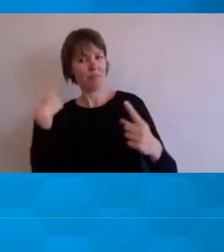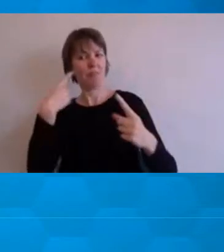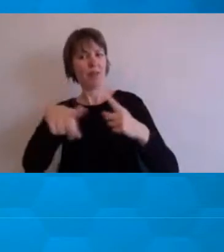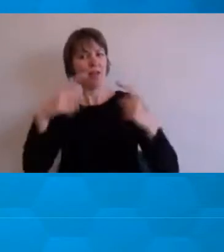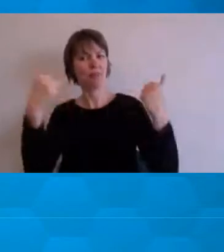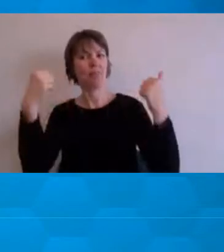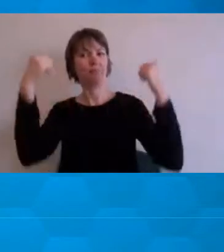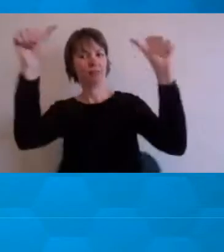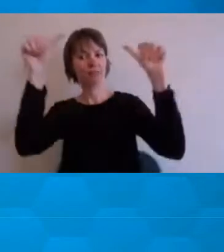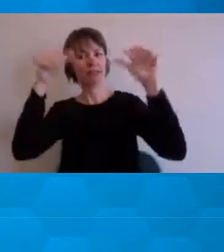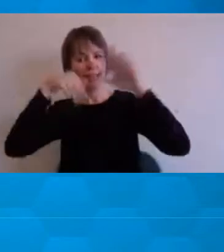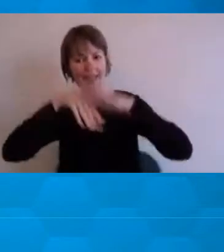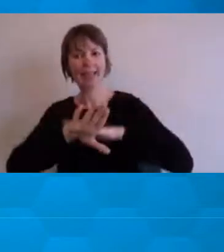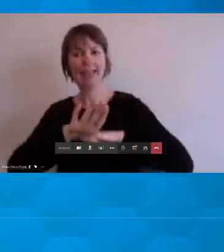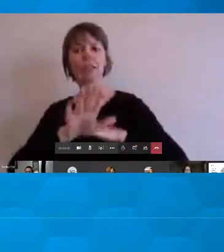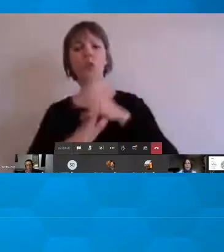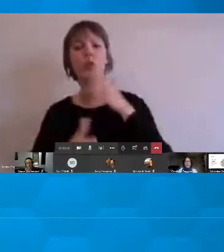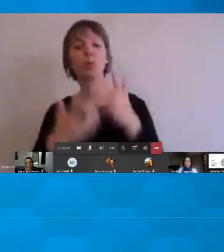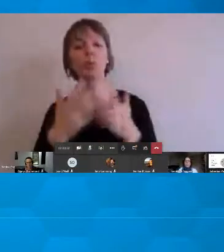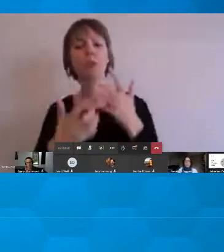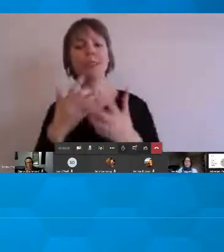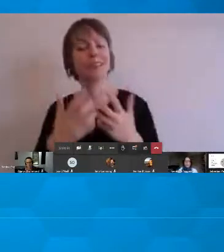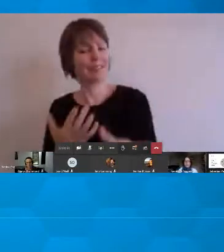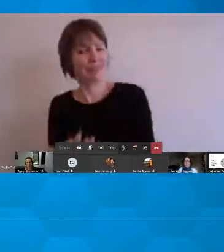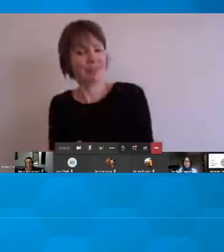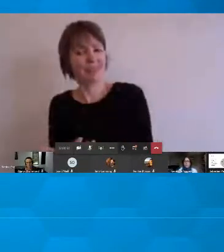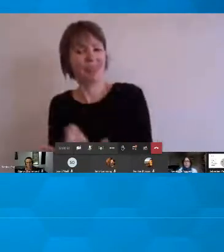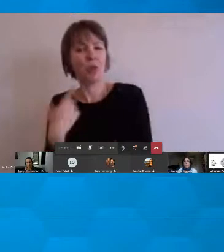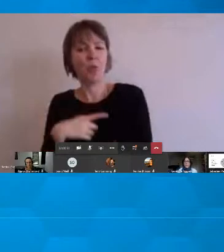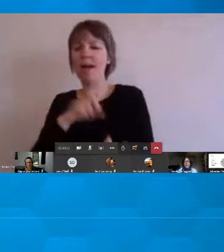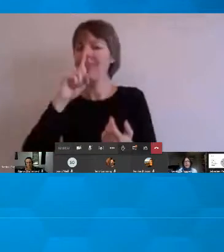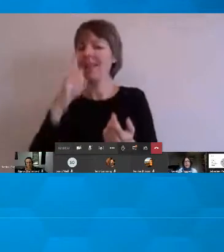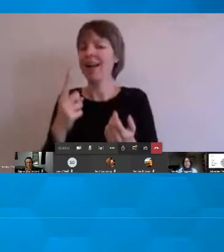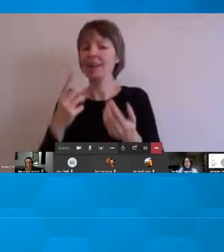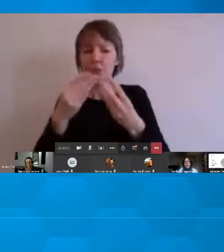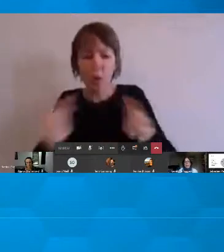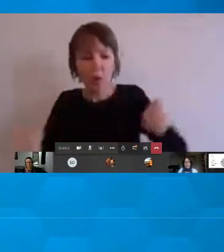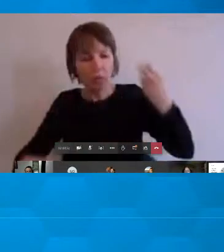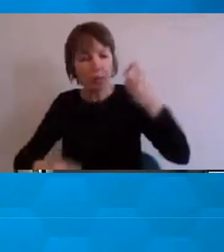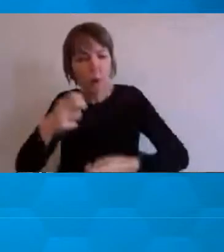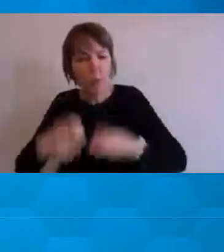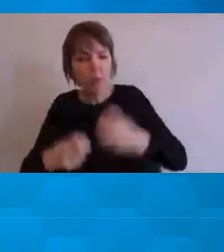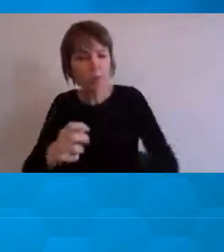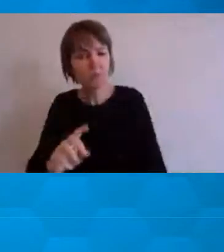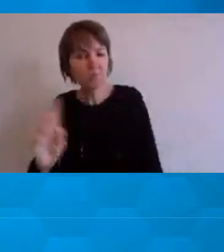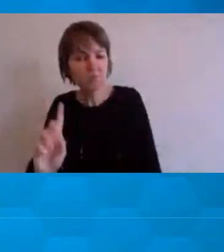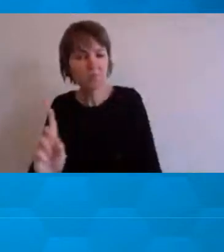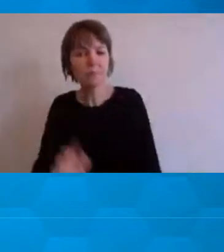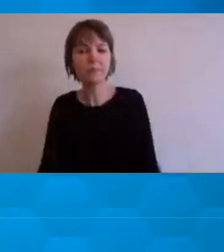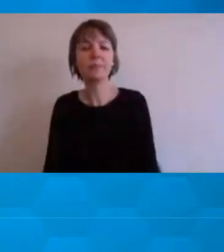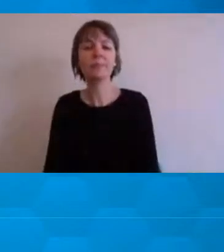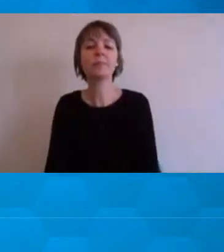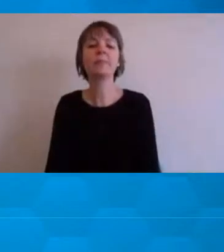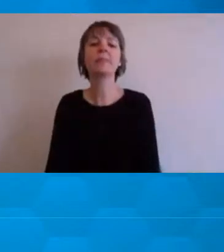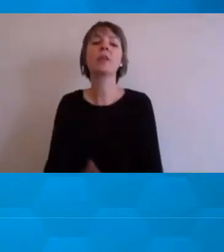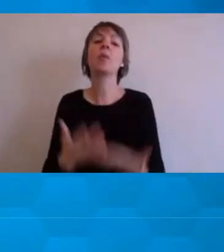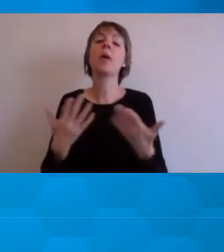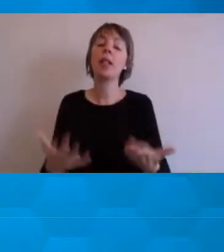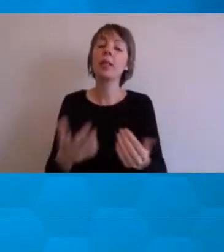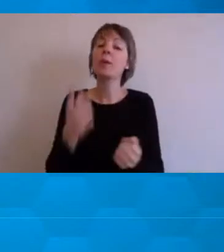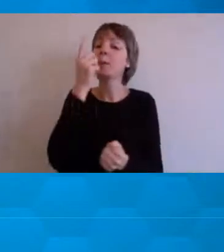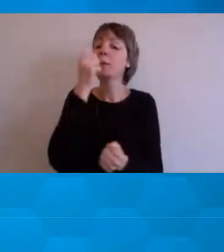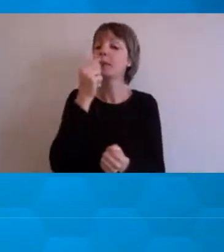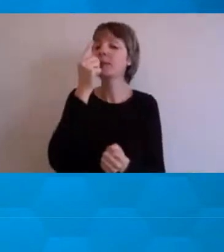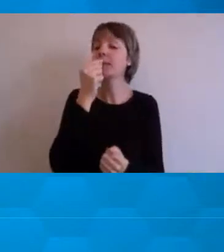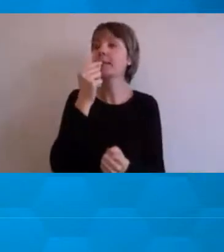shown ability to be here, why are they not able to problem solve? And it can be simply that somebody